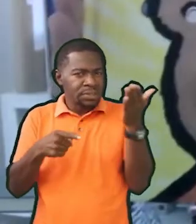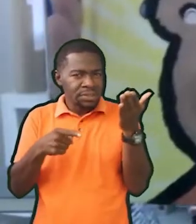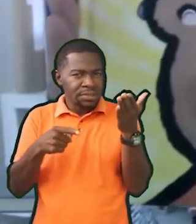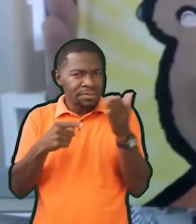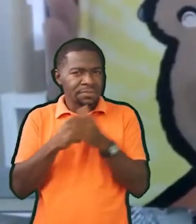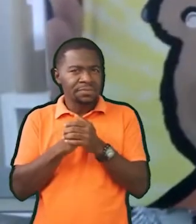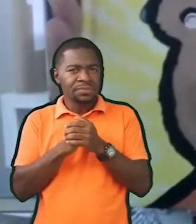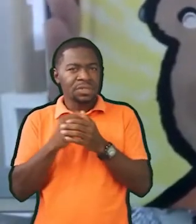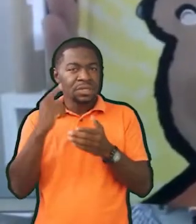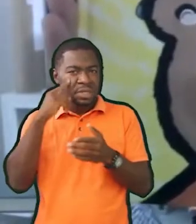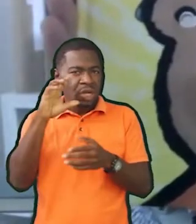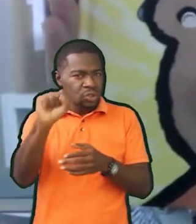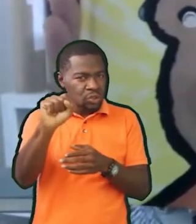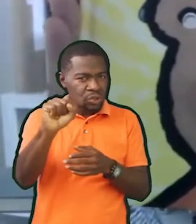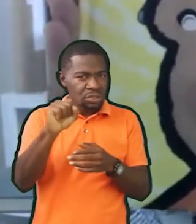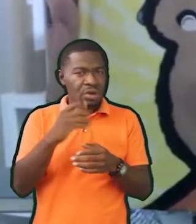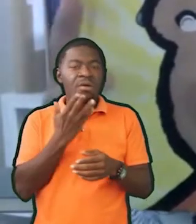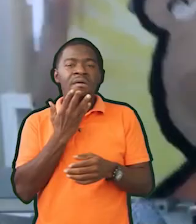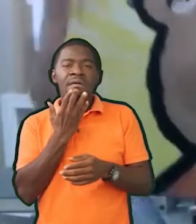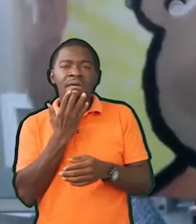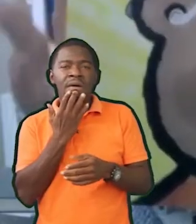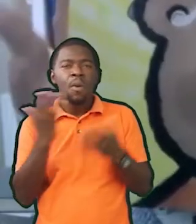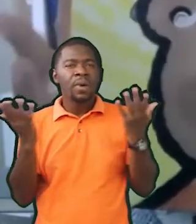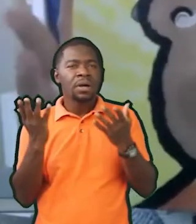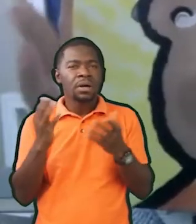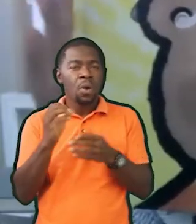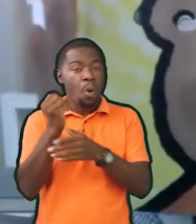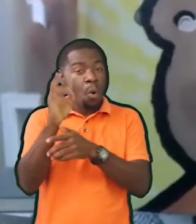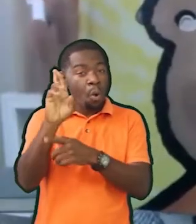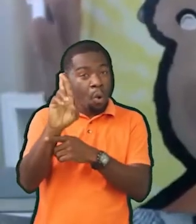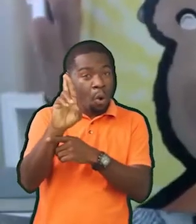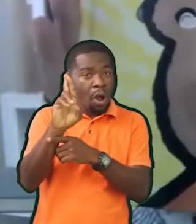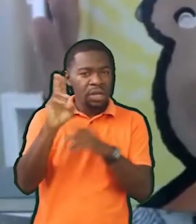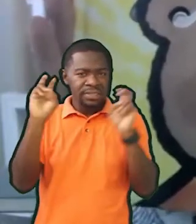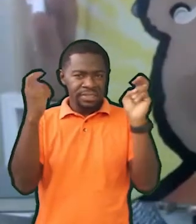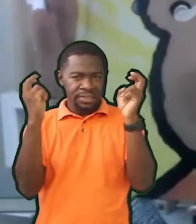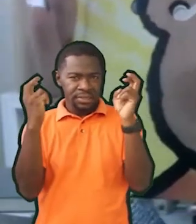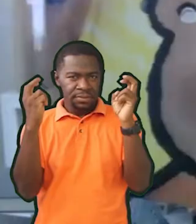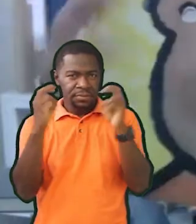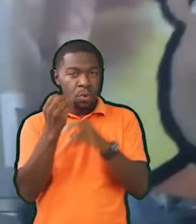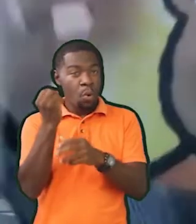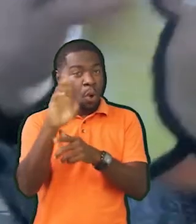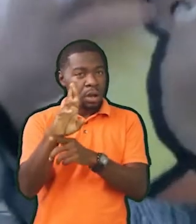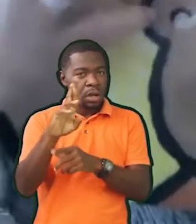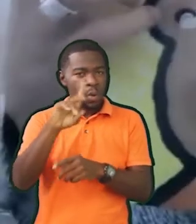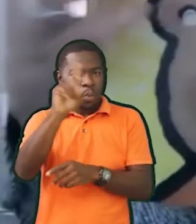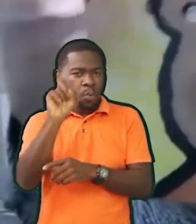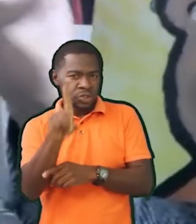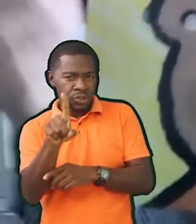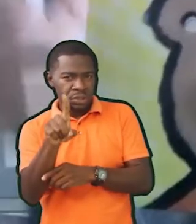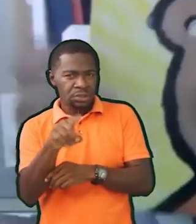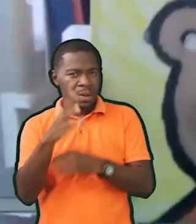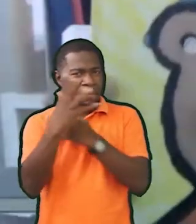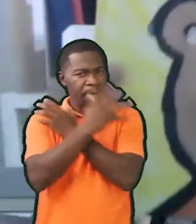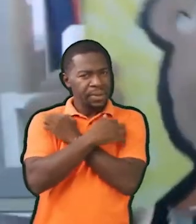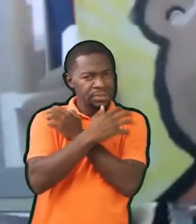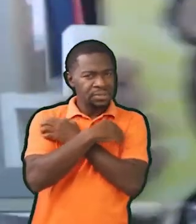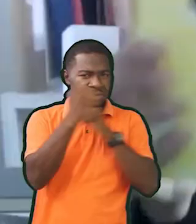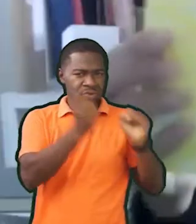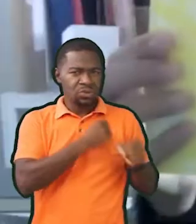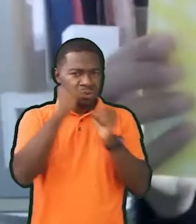noticed is. Is it the colour? Is it the title? Is it the question? Can Bears Ski?